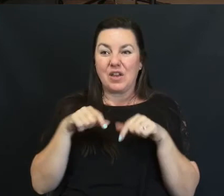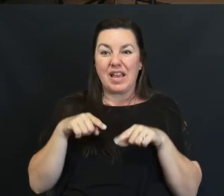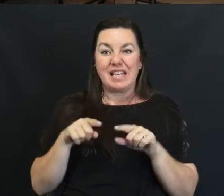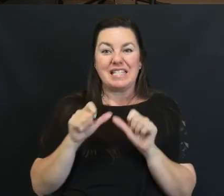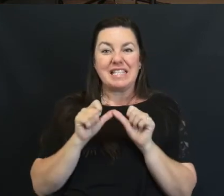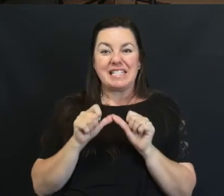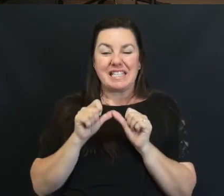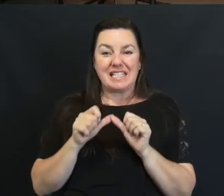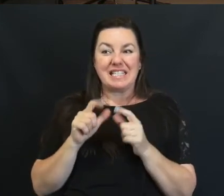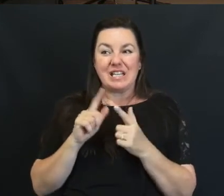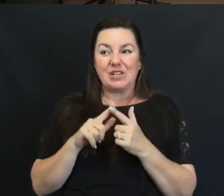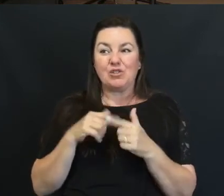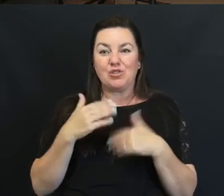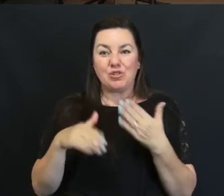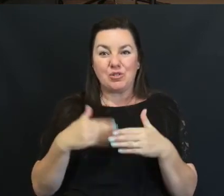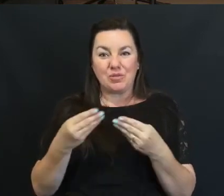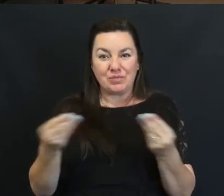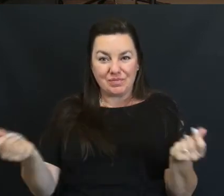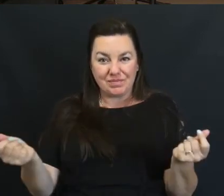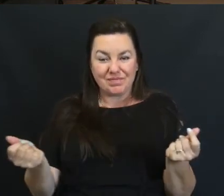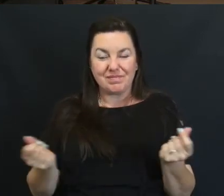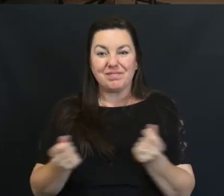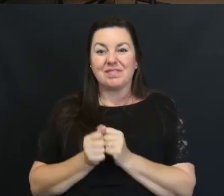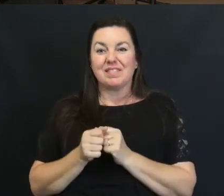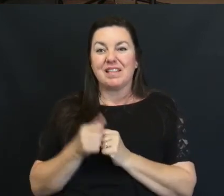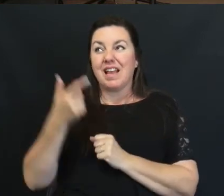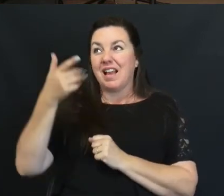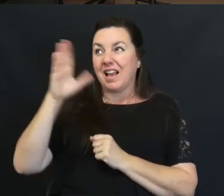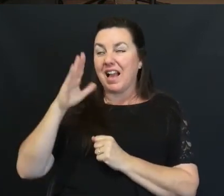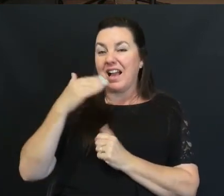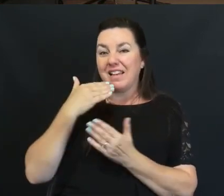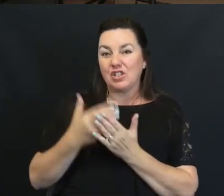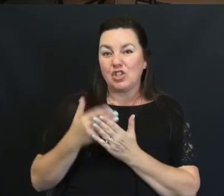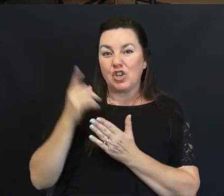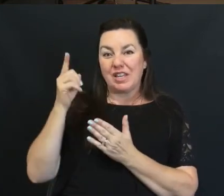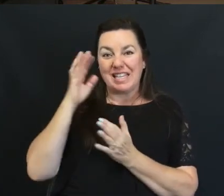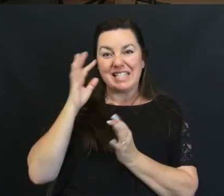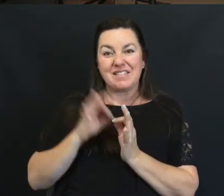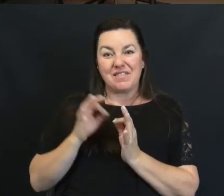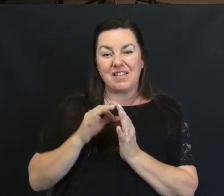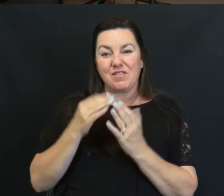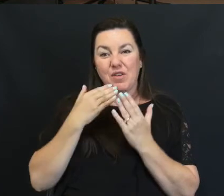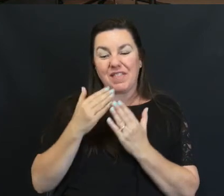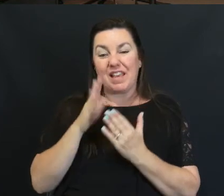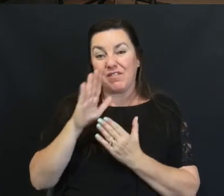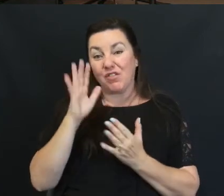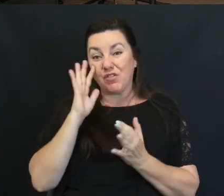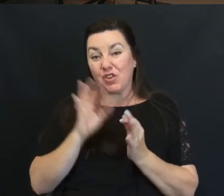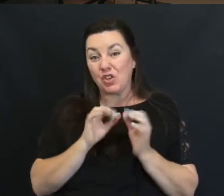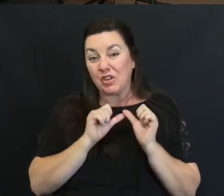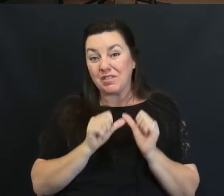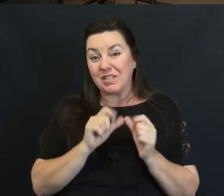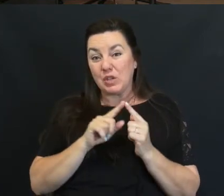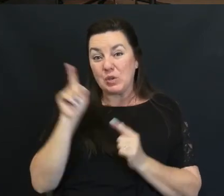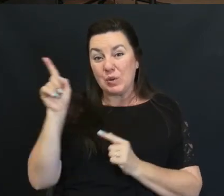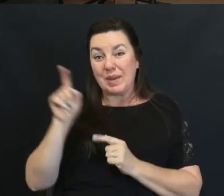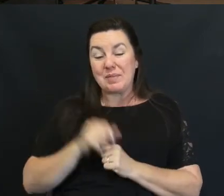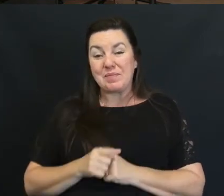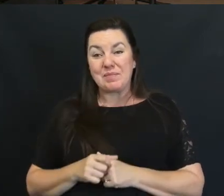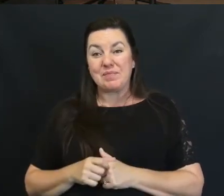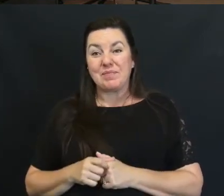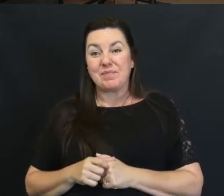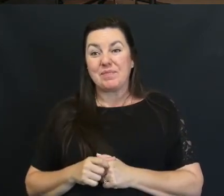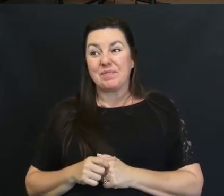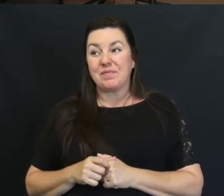Continues To roll Out and Play out Because God Is good And he Is faithful So thank You for Your faithfulness To him As well